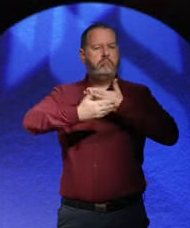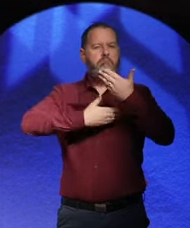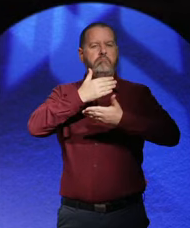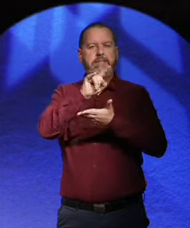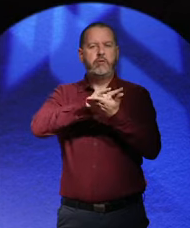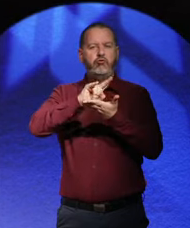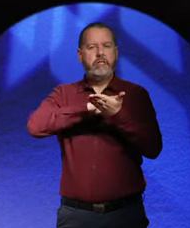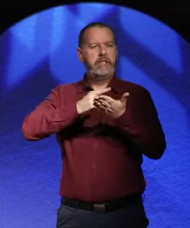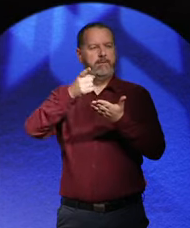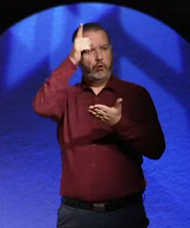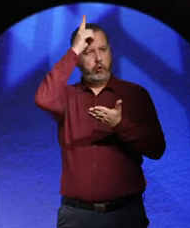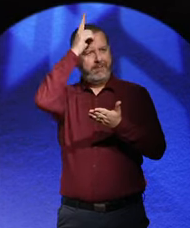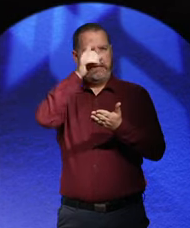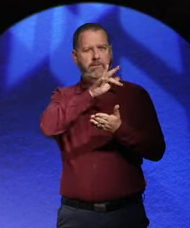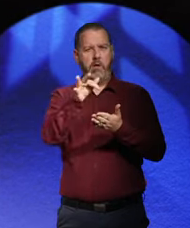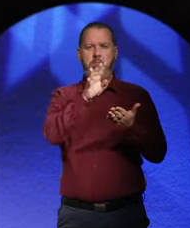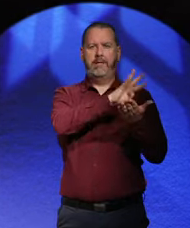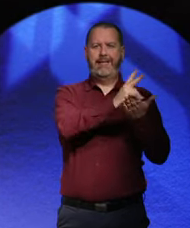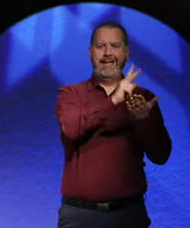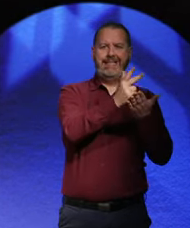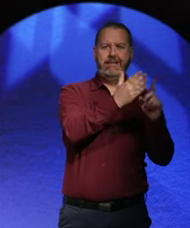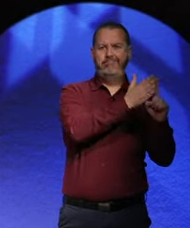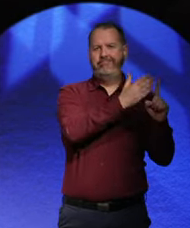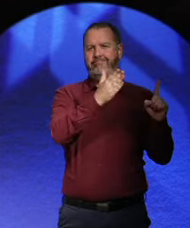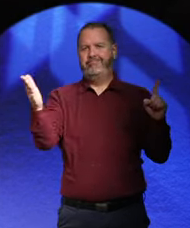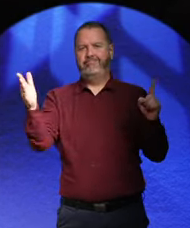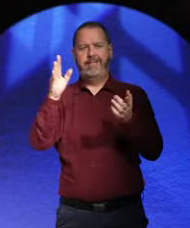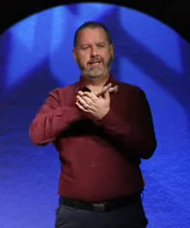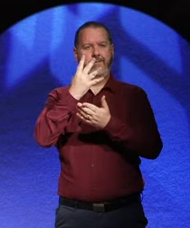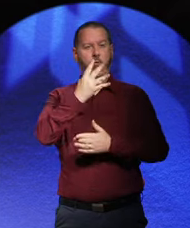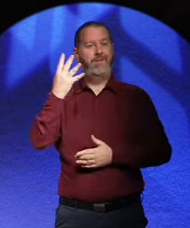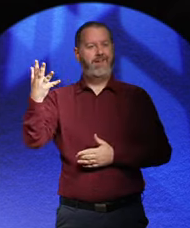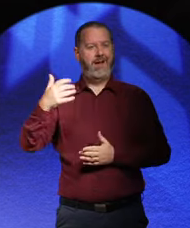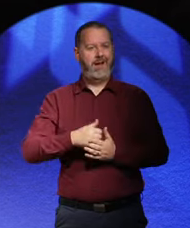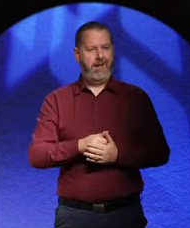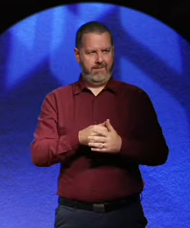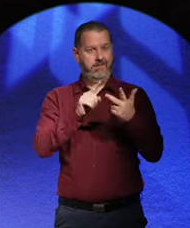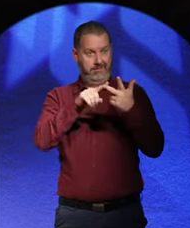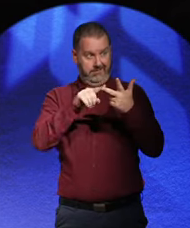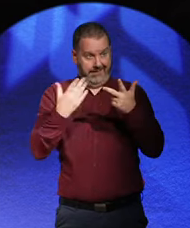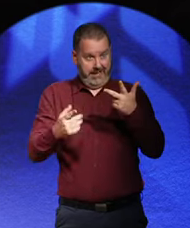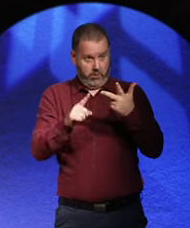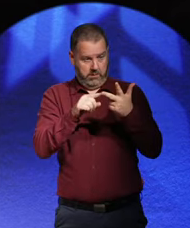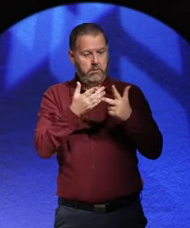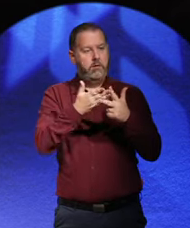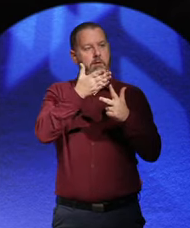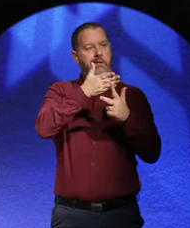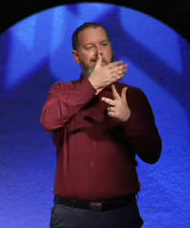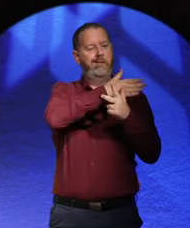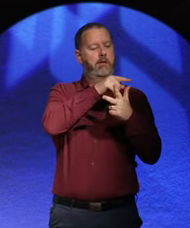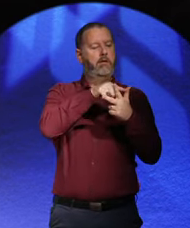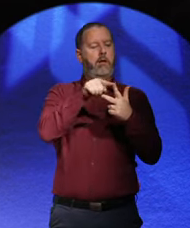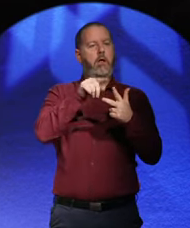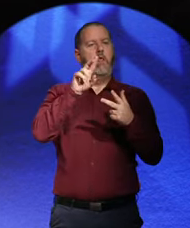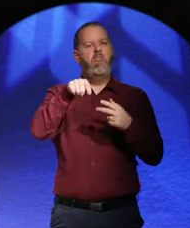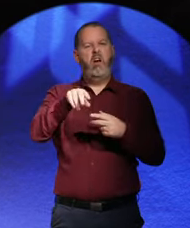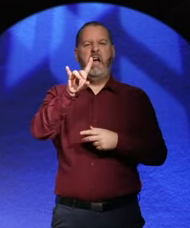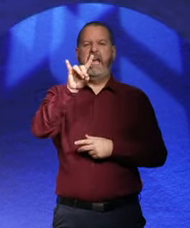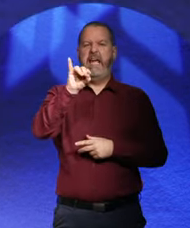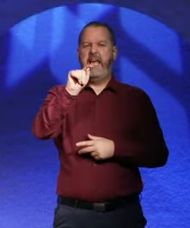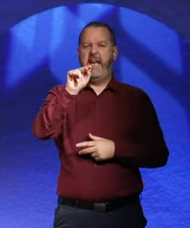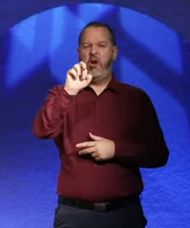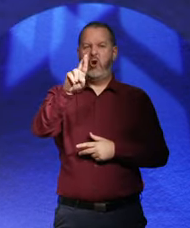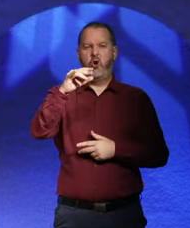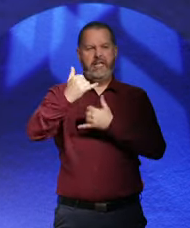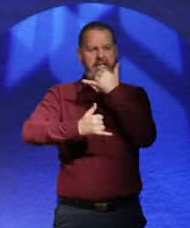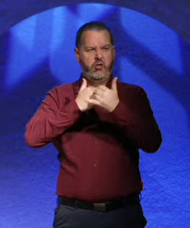from 1918 to 1945. The previous two volumes entitled The Hitler Years look at the